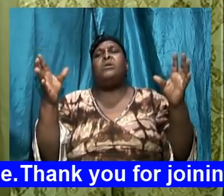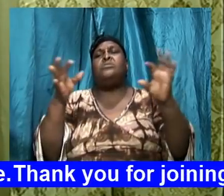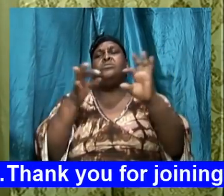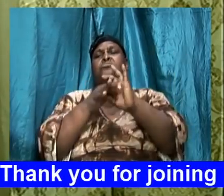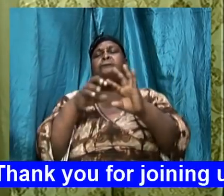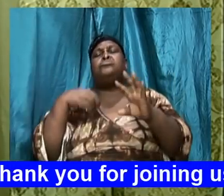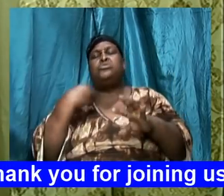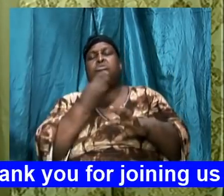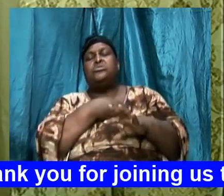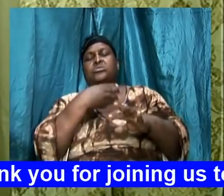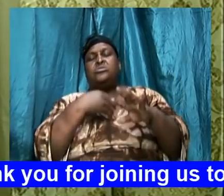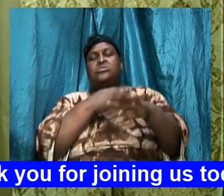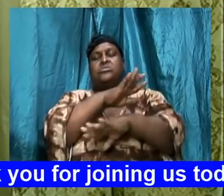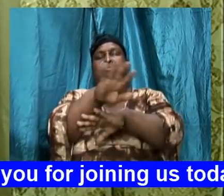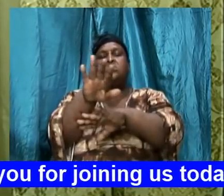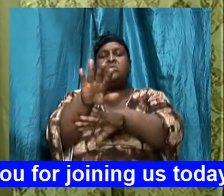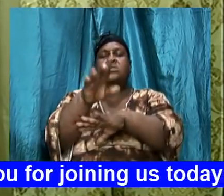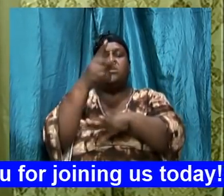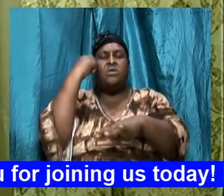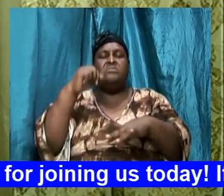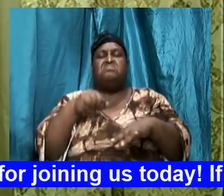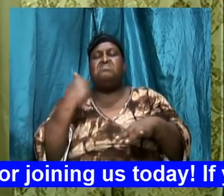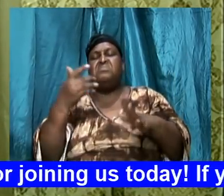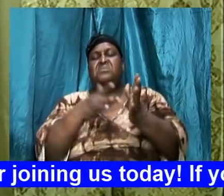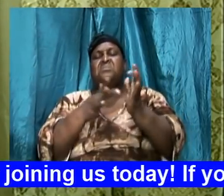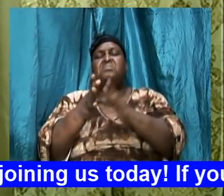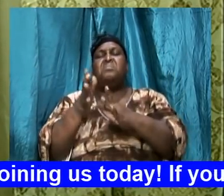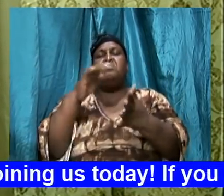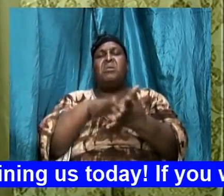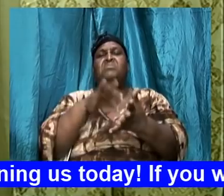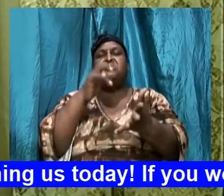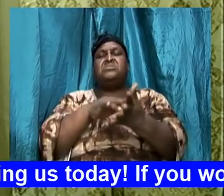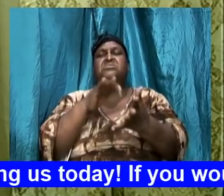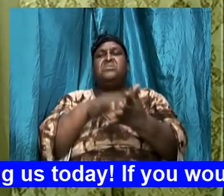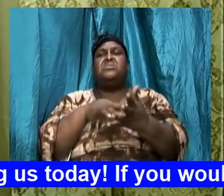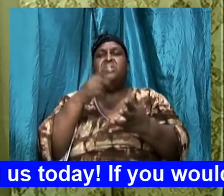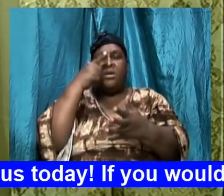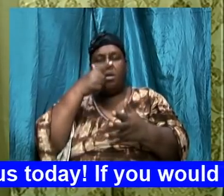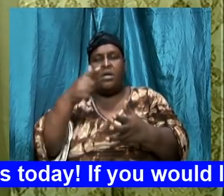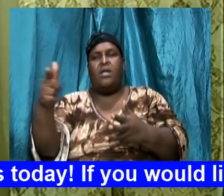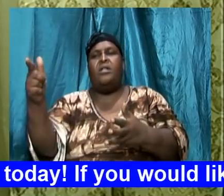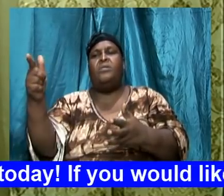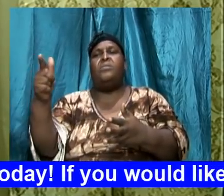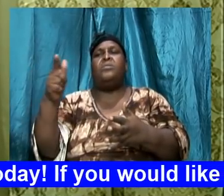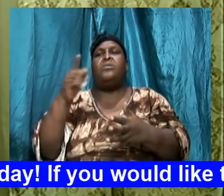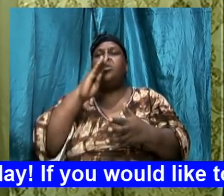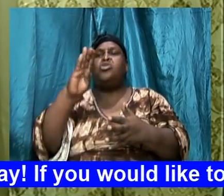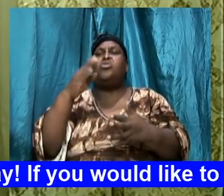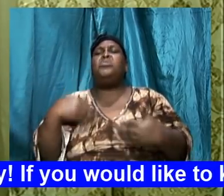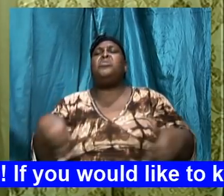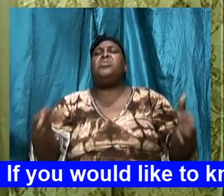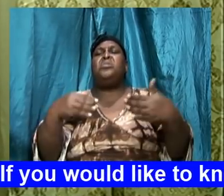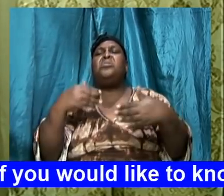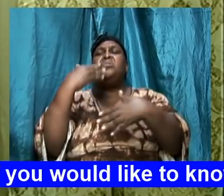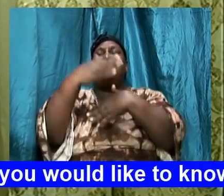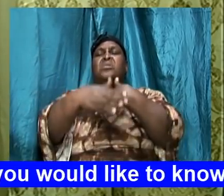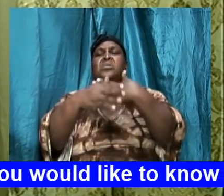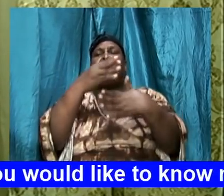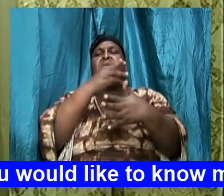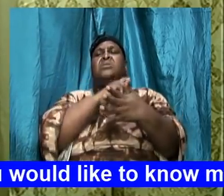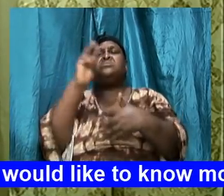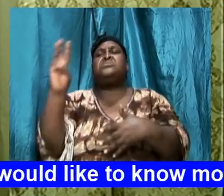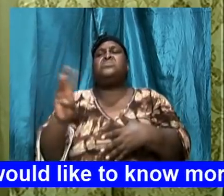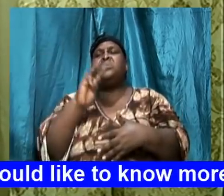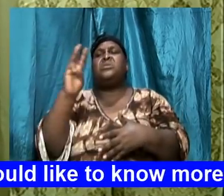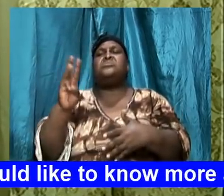this evening for another Bible study and we look forward to us being here again next week we go